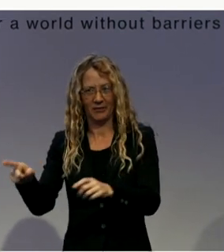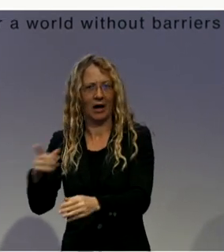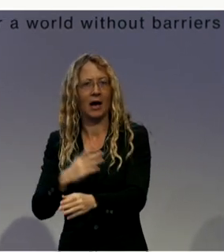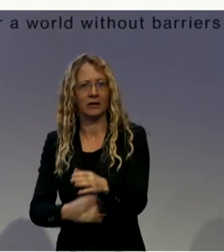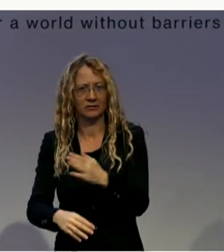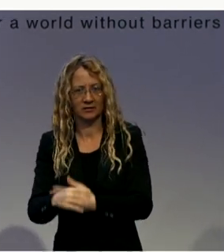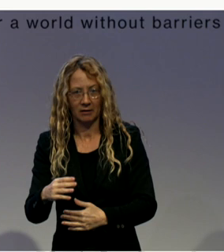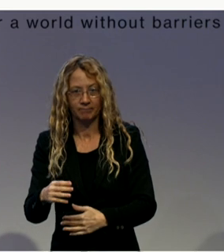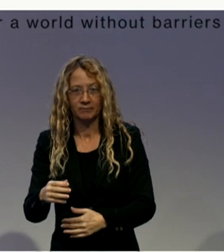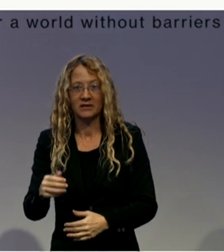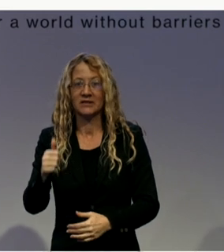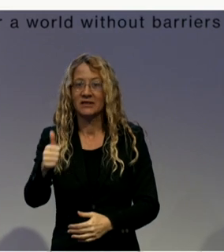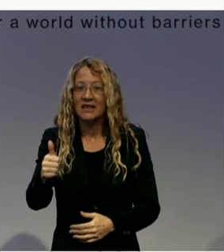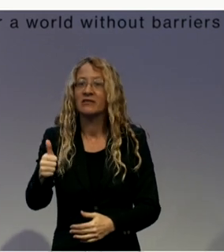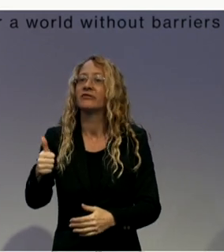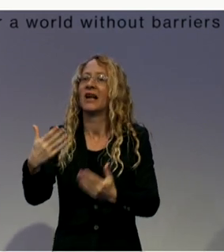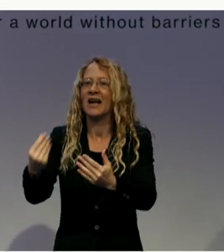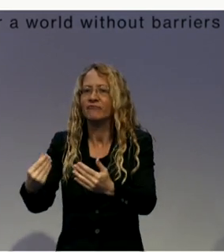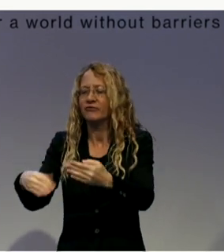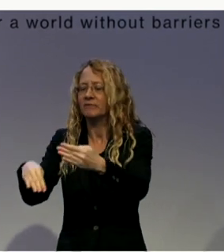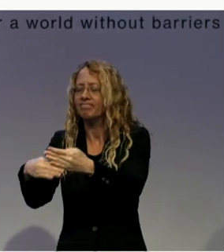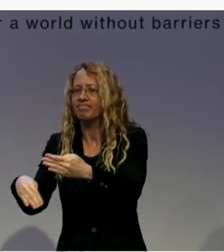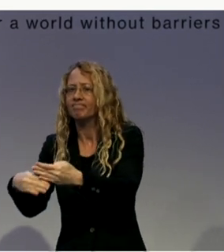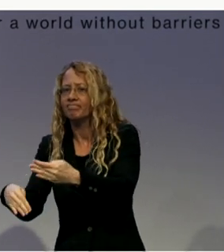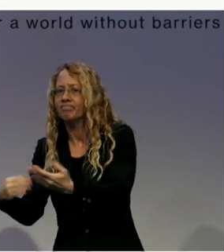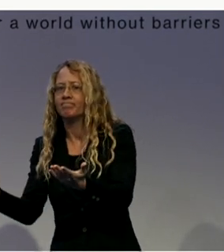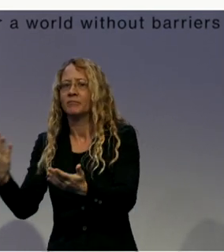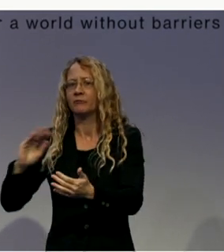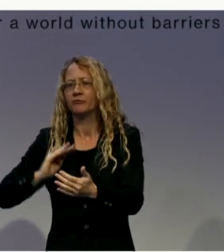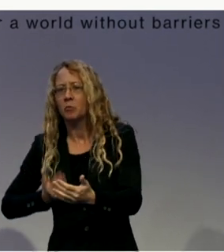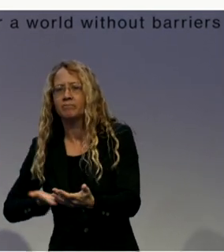And we have a distinguished panel here. To